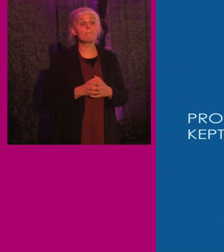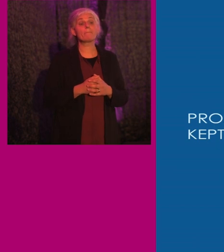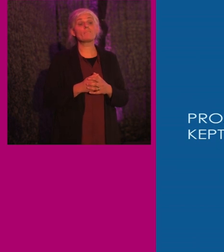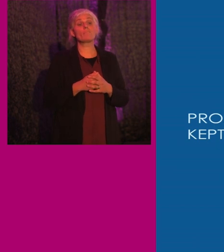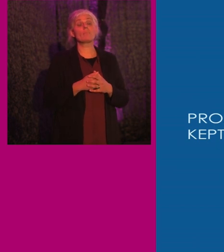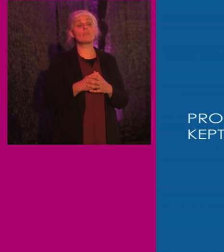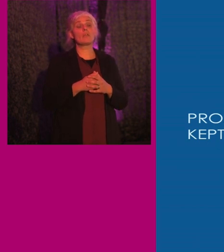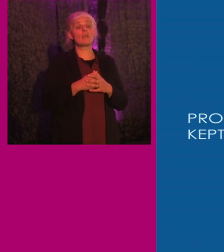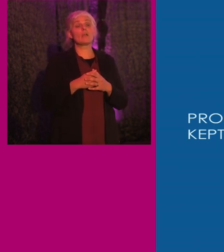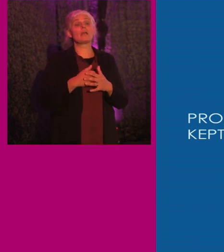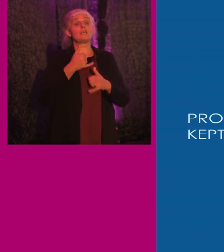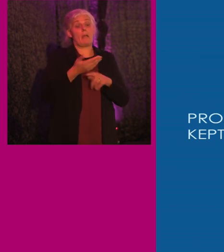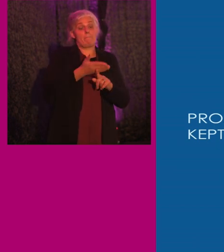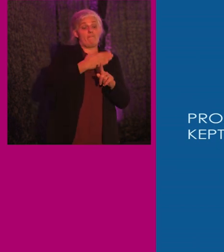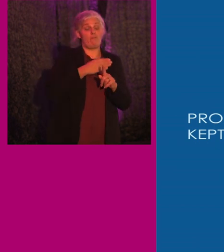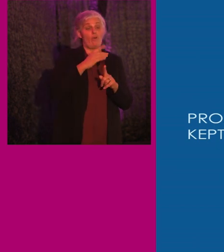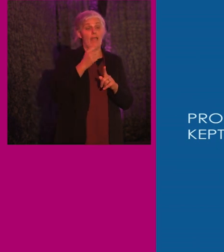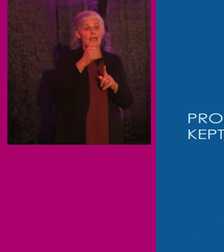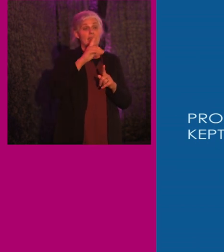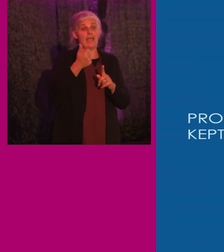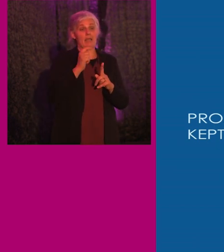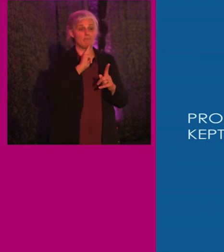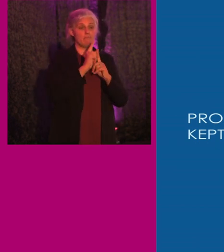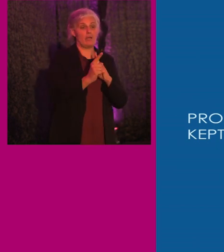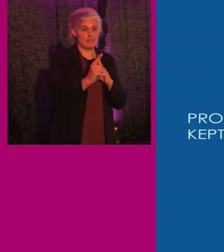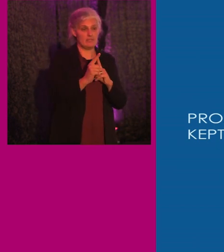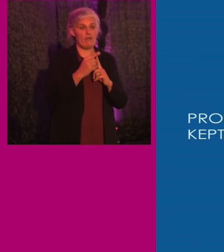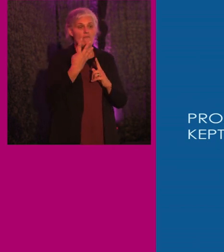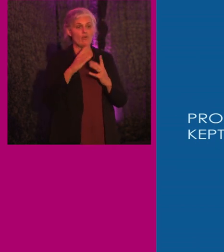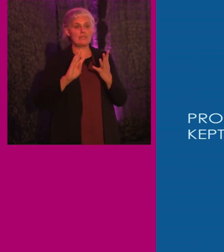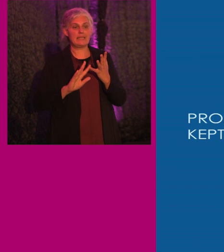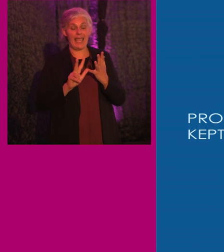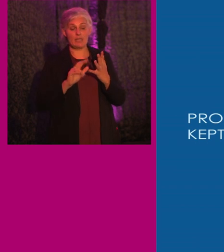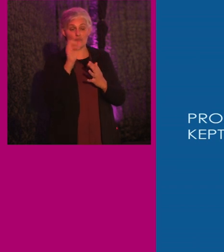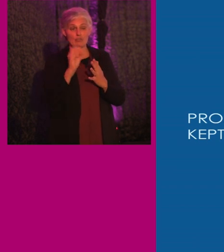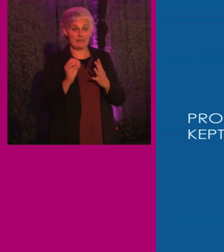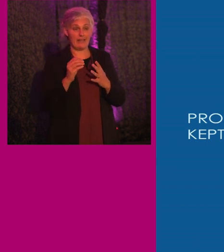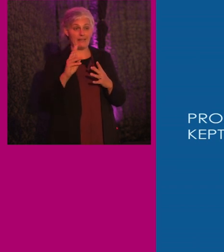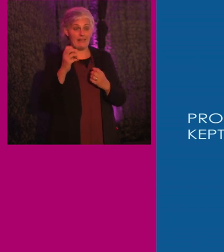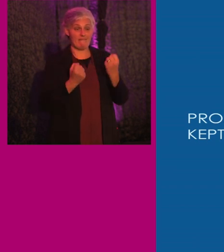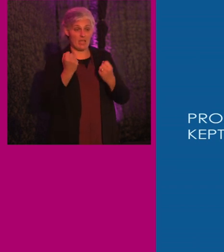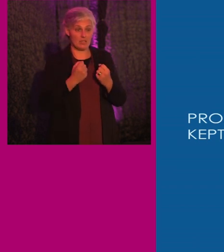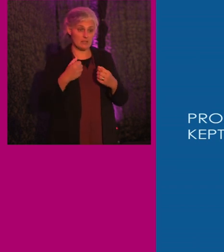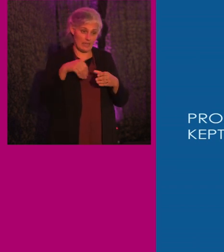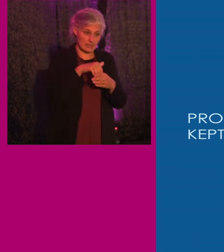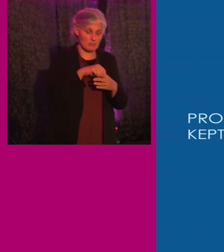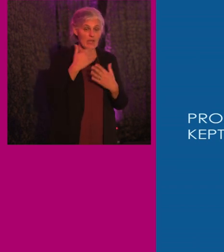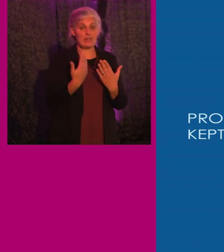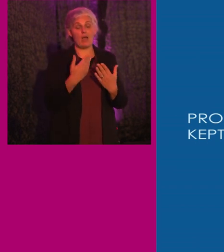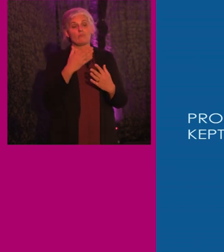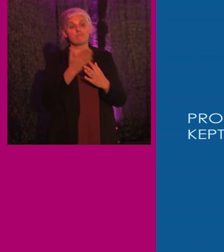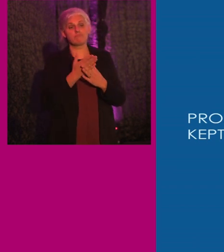before the ADA was passed, 41% of light rail vehicles were accessible. Today, 92% are.